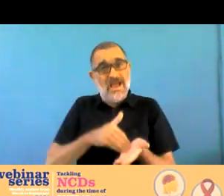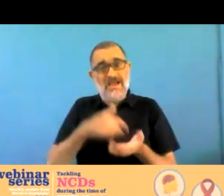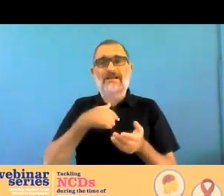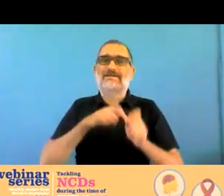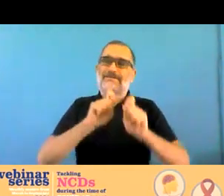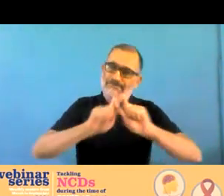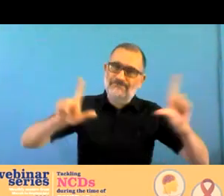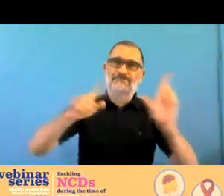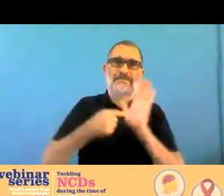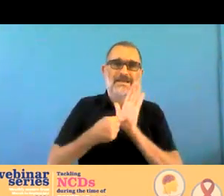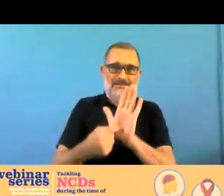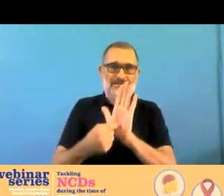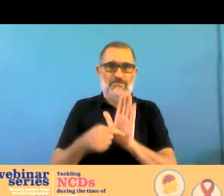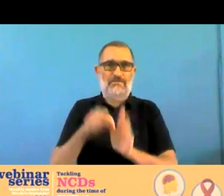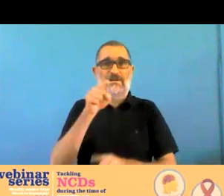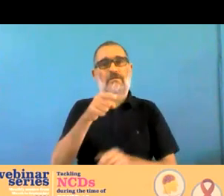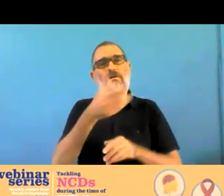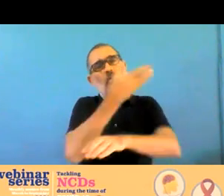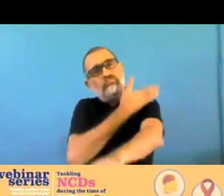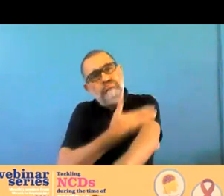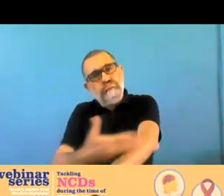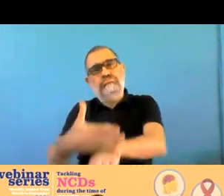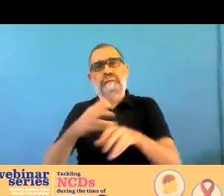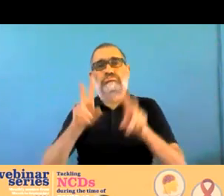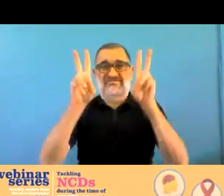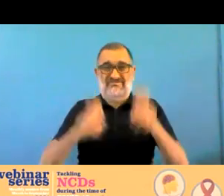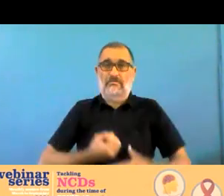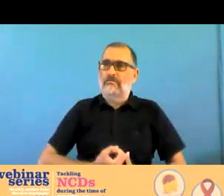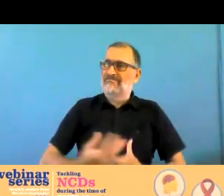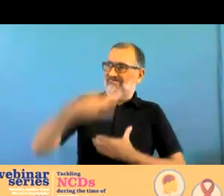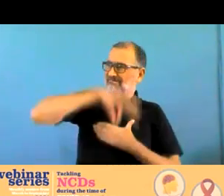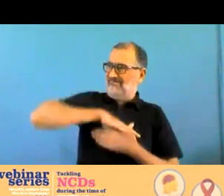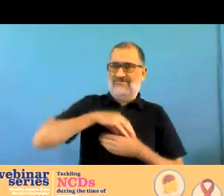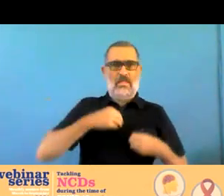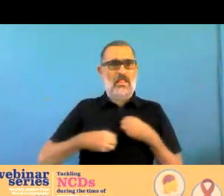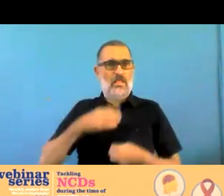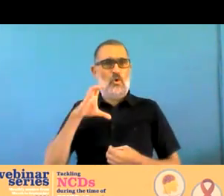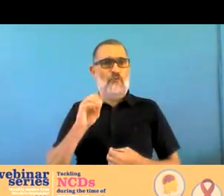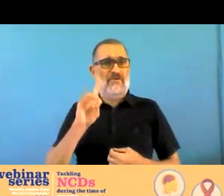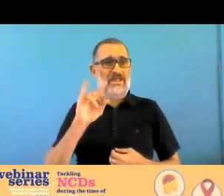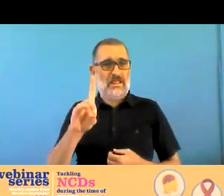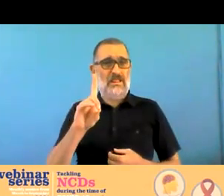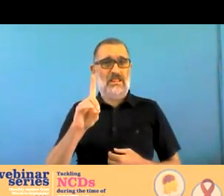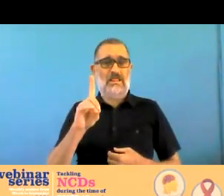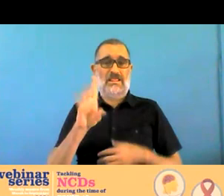regarding regarding the use of substances and addictive behaviors